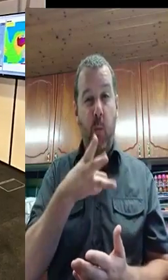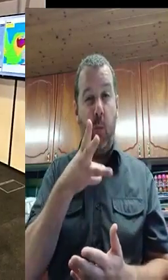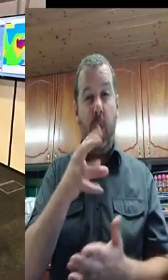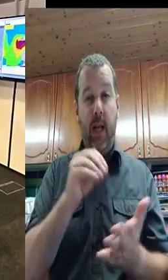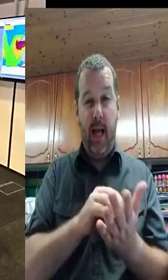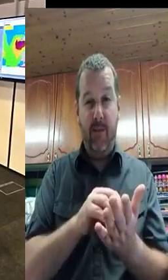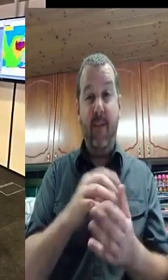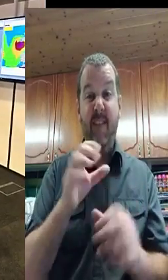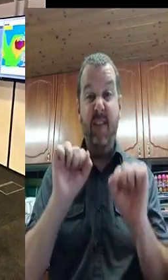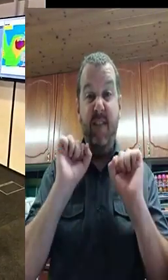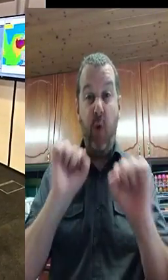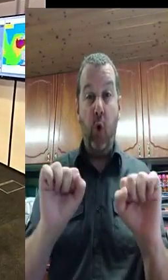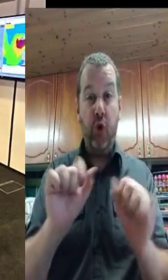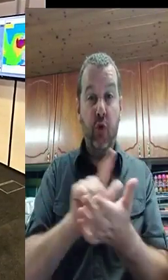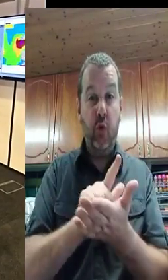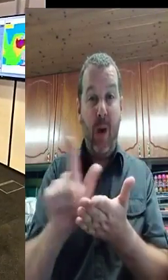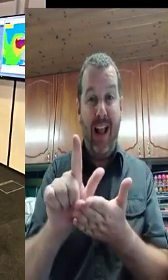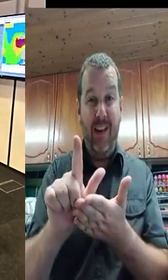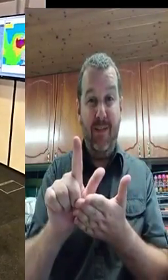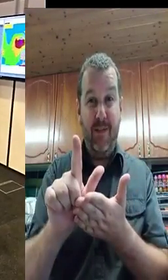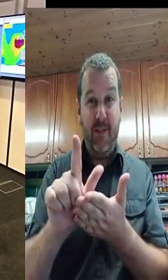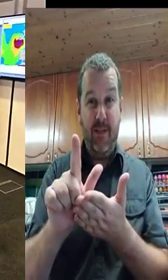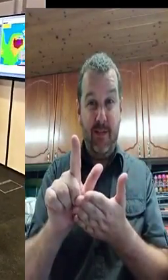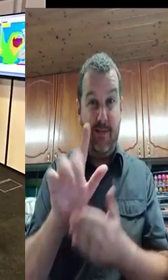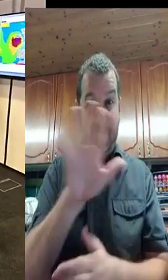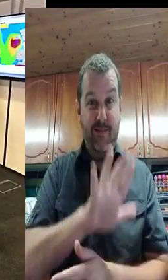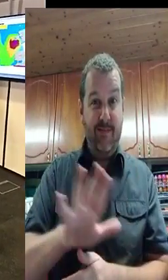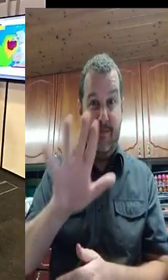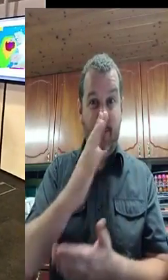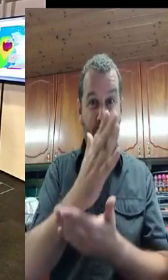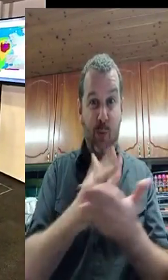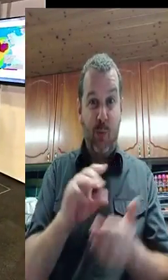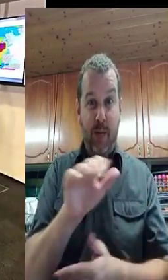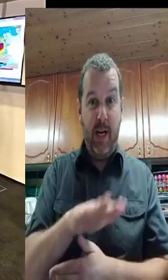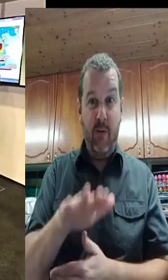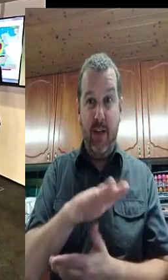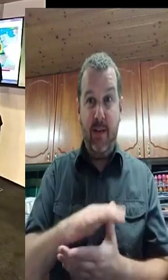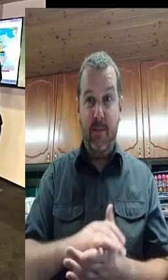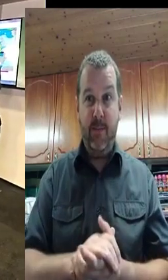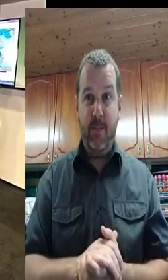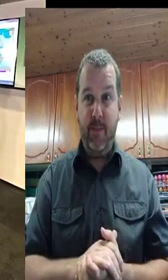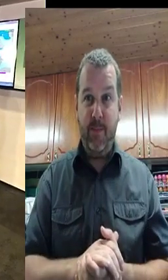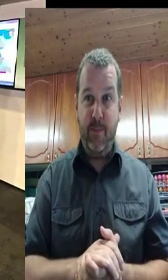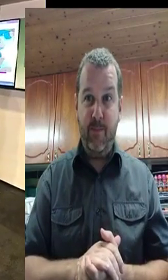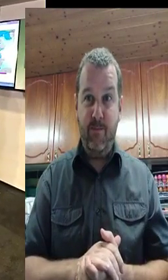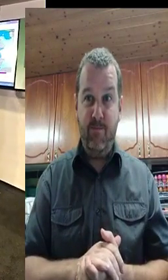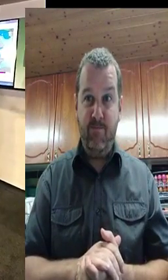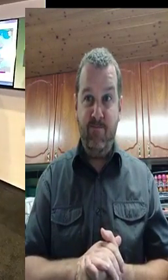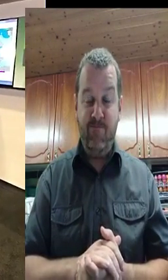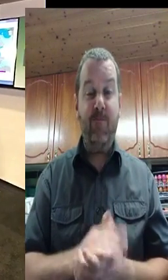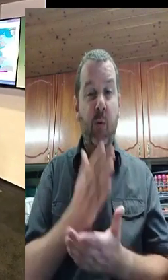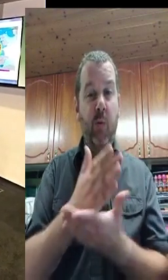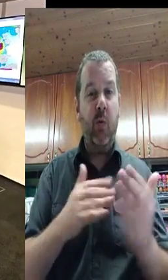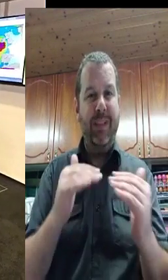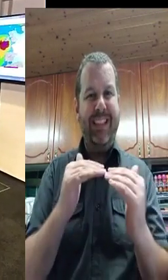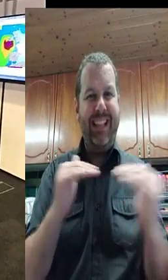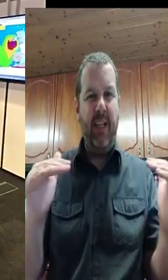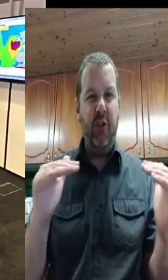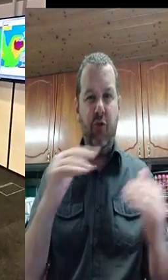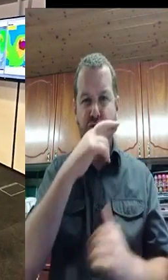Waterford and Wexford. And, primarily for the reason that we expect coastal, significant